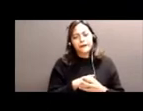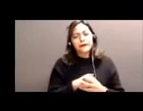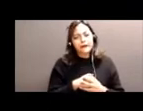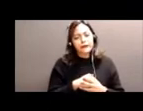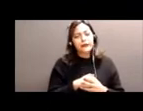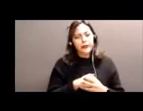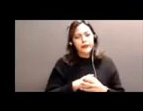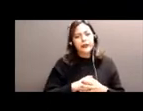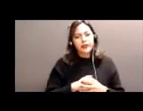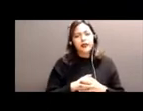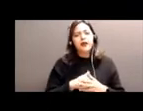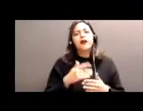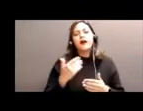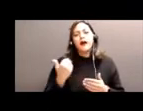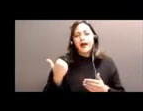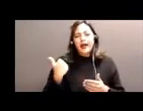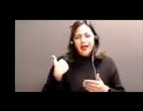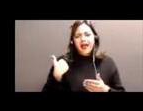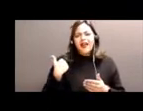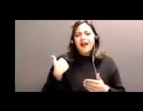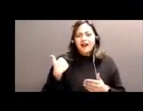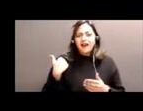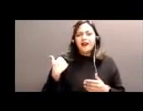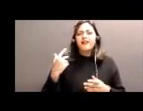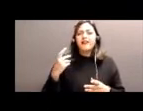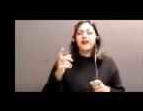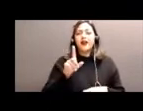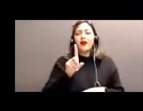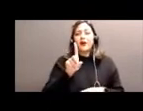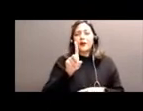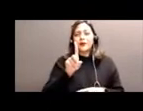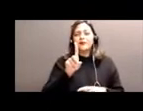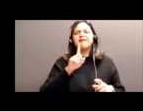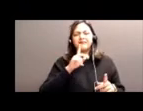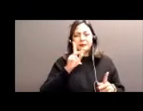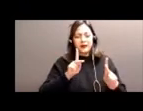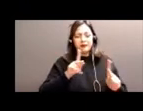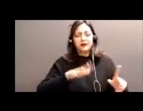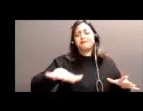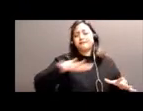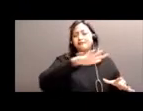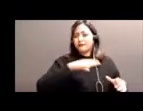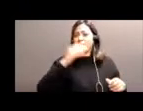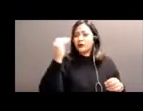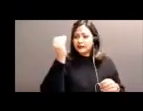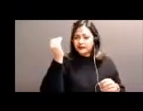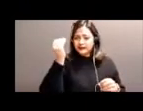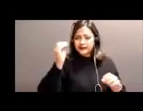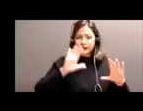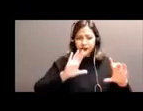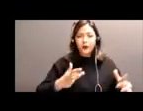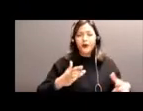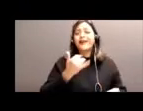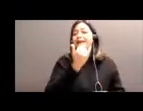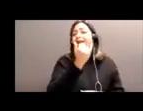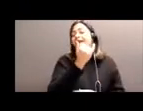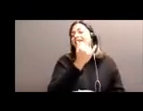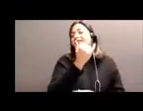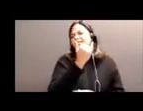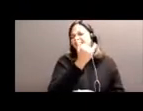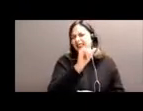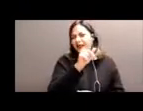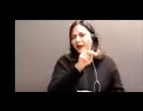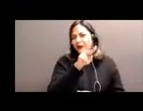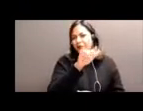today of 138 coming from all areas of the province, including Yellowknife, I've noticed as well.